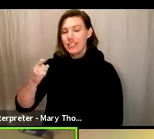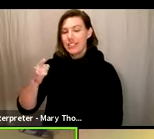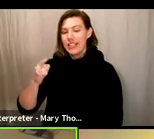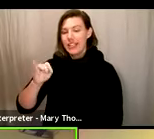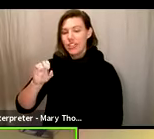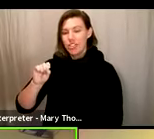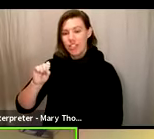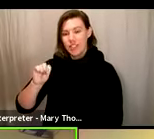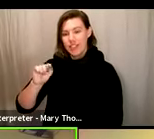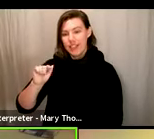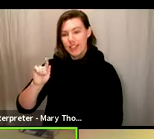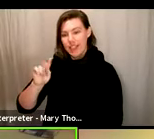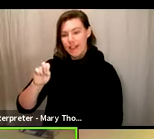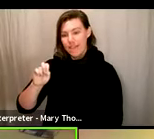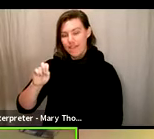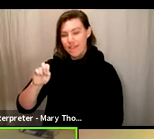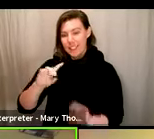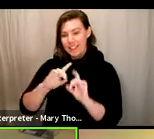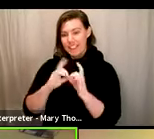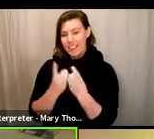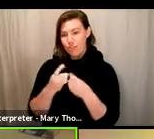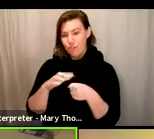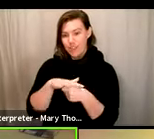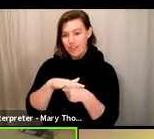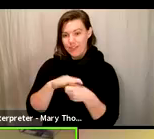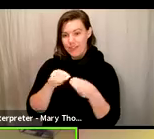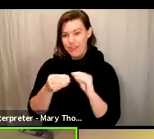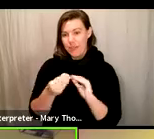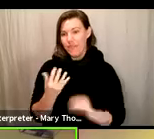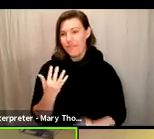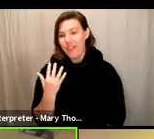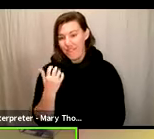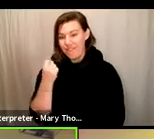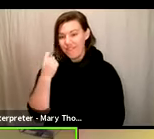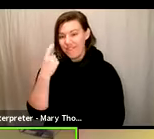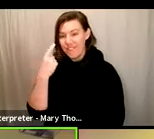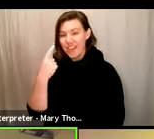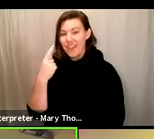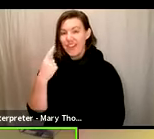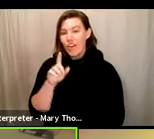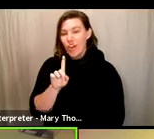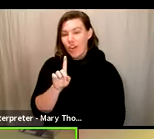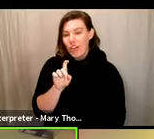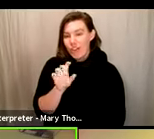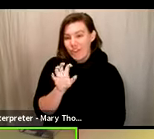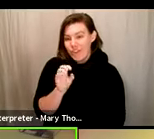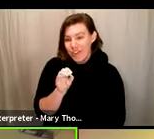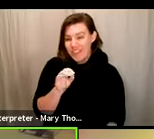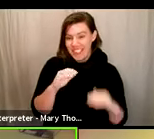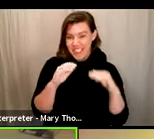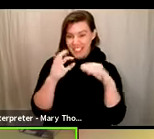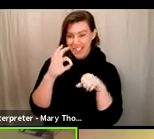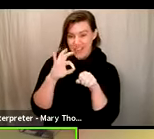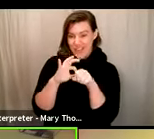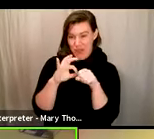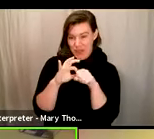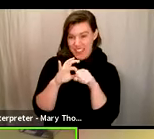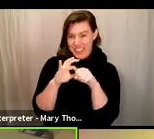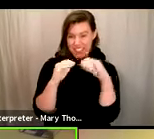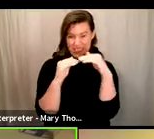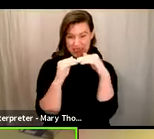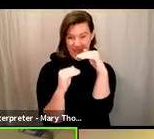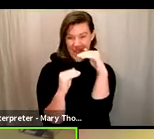only 57 votes apart, and 0.0680% difference. So to